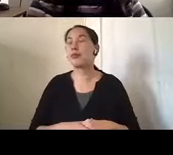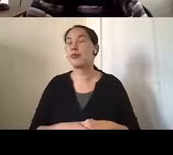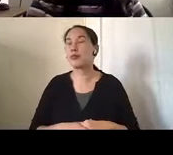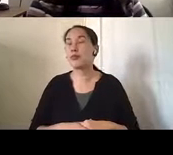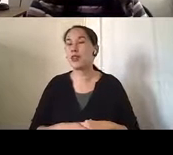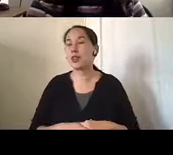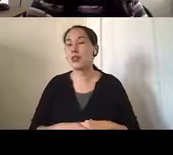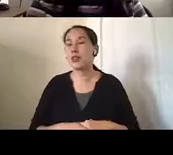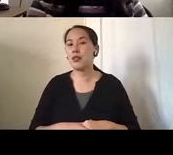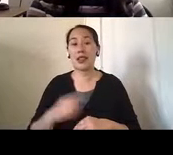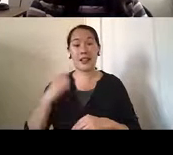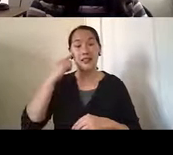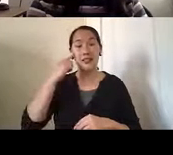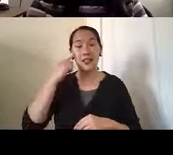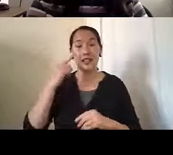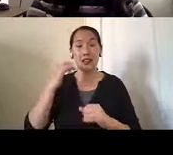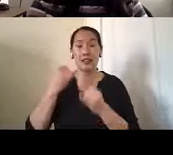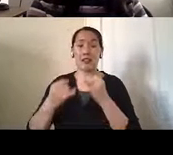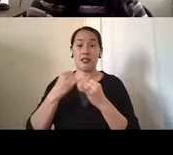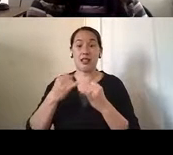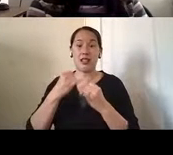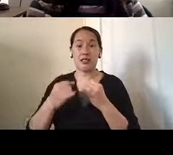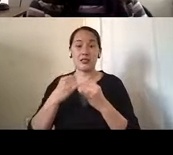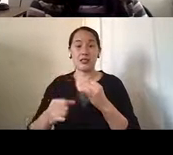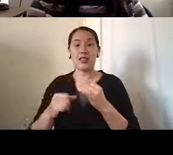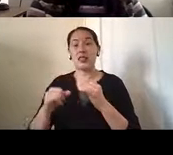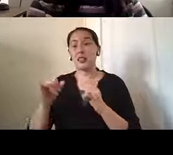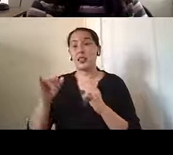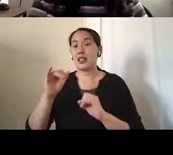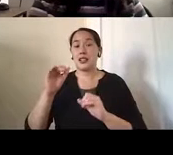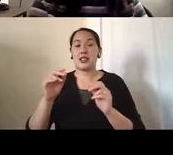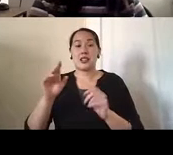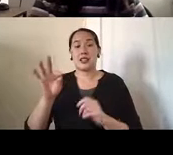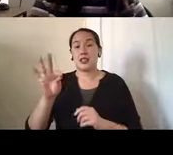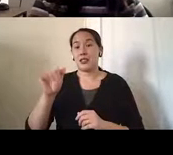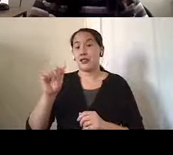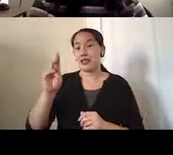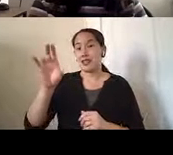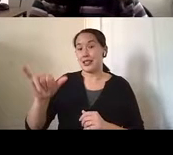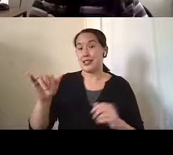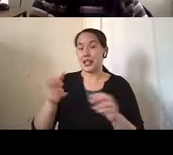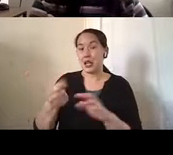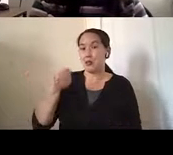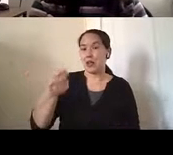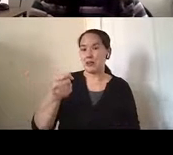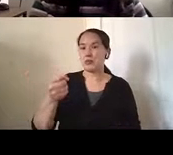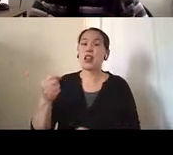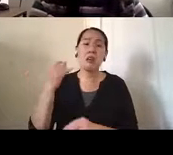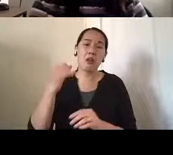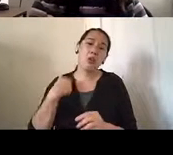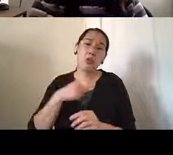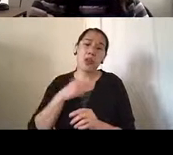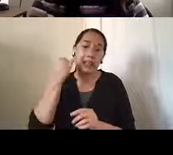and I think, you know, finally, you know, facility placement is something, you know, if it comes up and we, we can discuss with the caregivers and